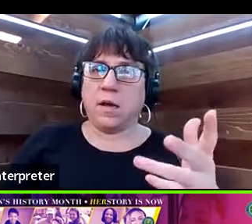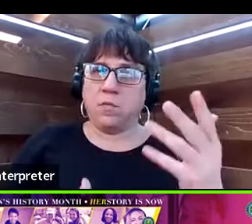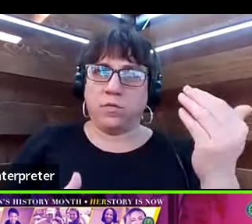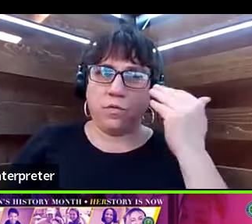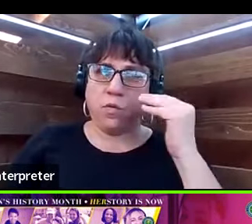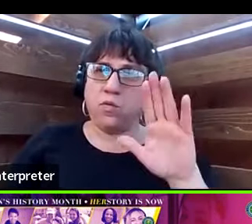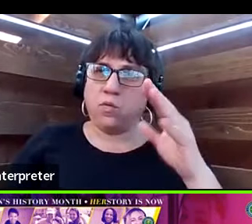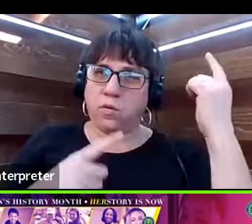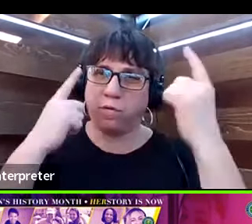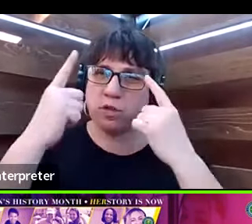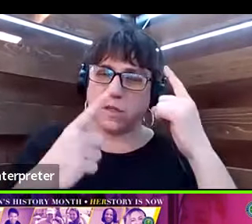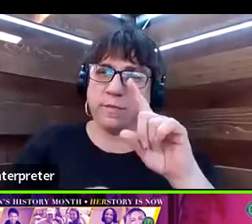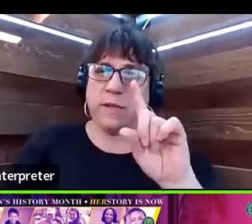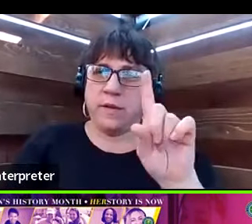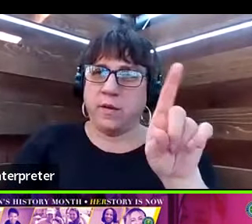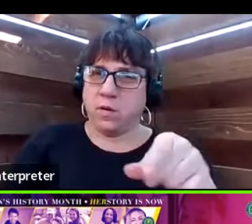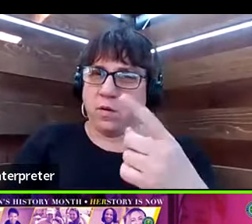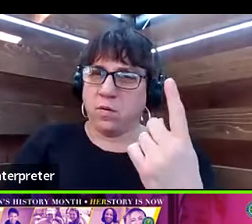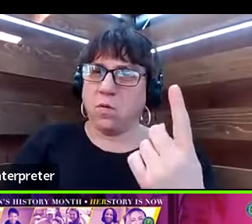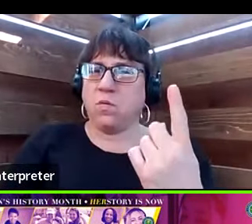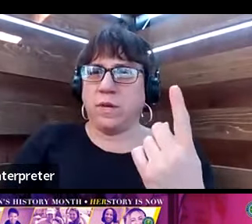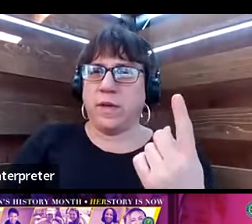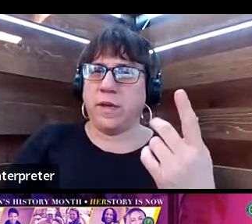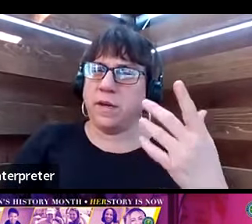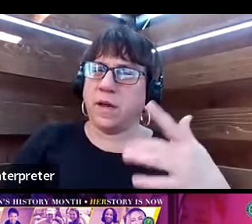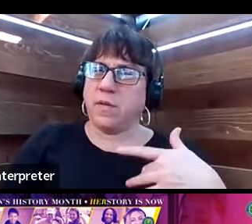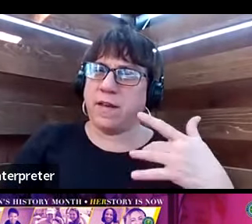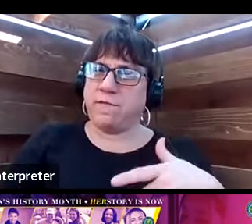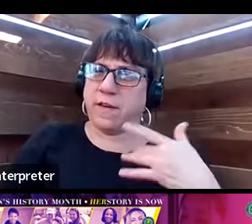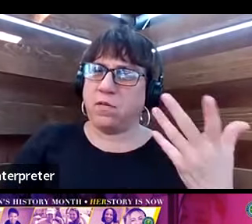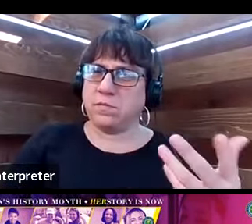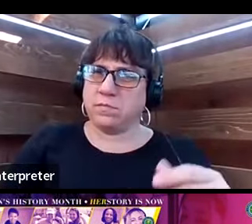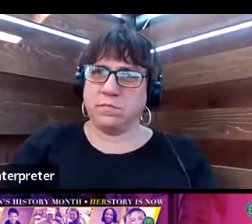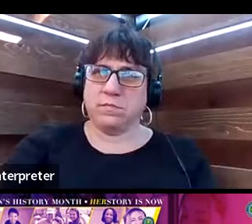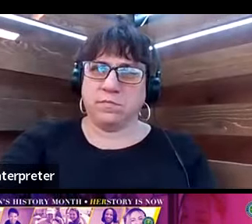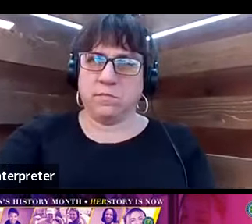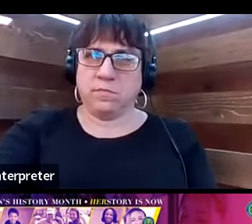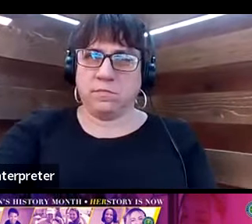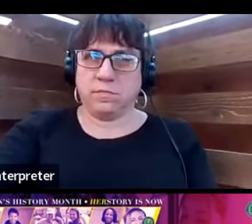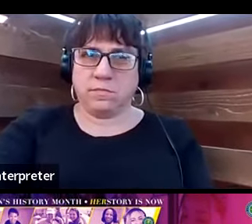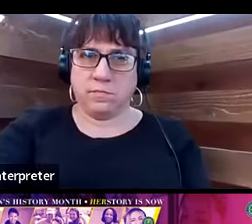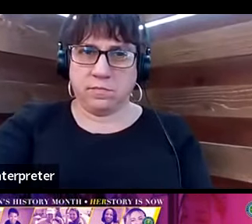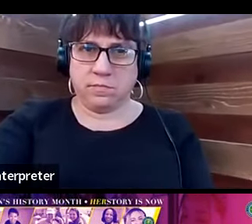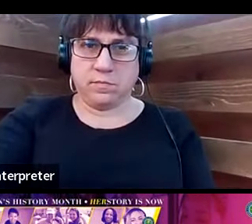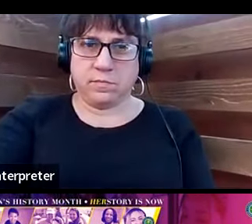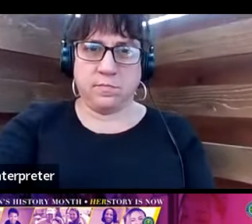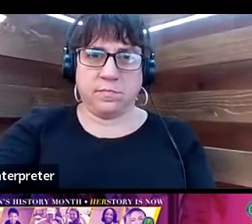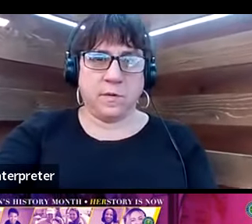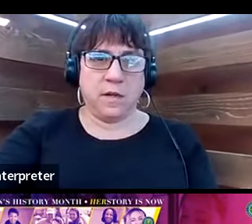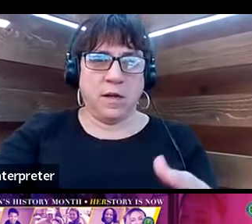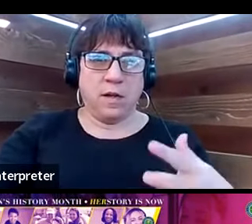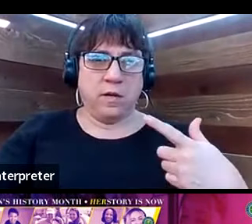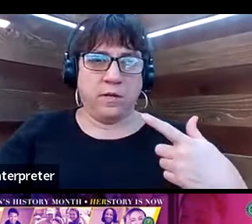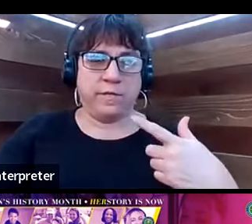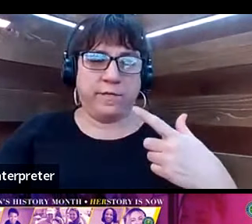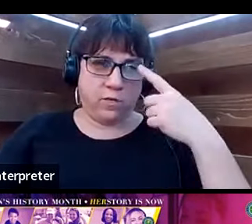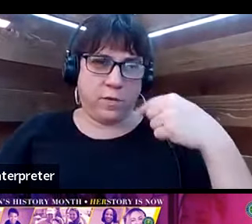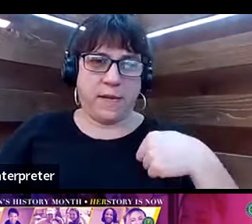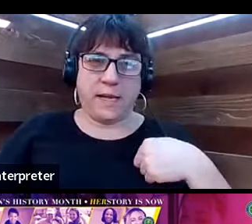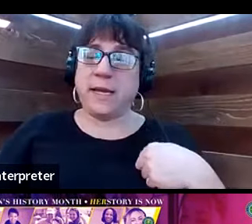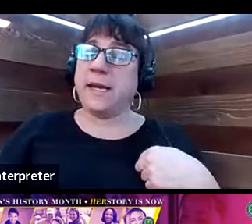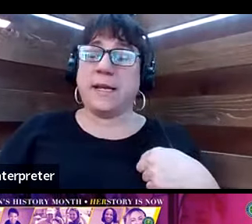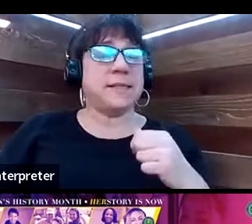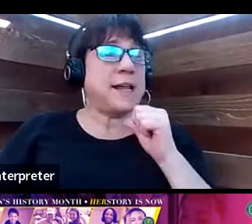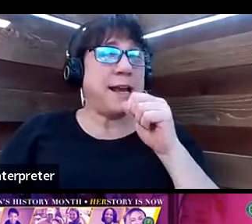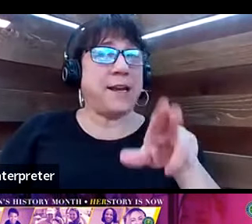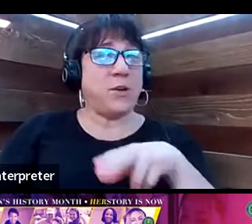only and what that felt like. Okay. So for me, it is not unusual for me to be in many different